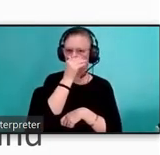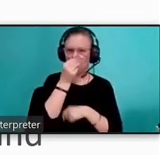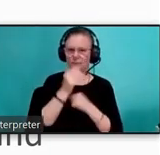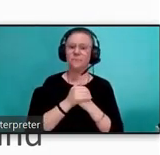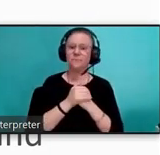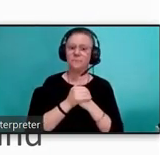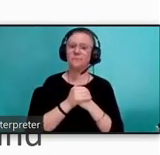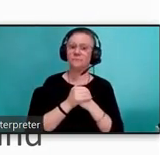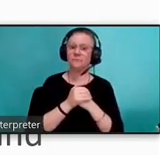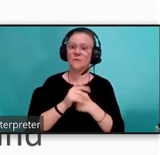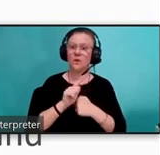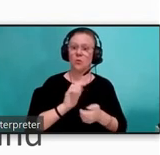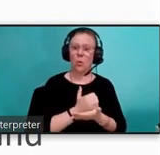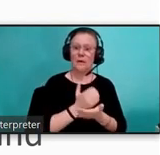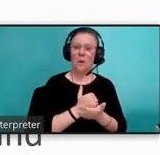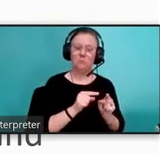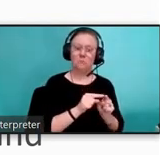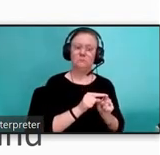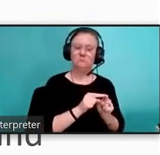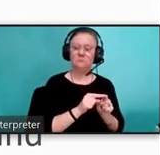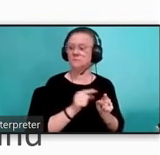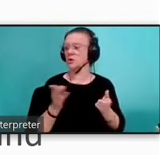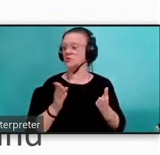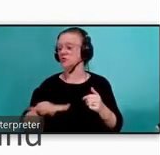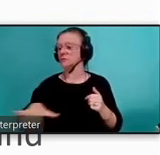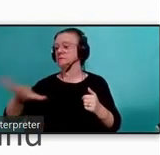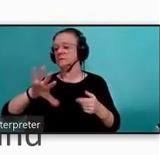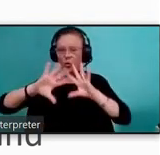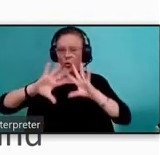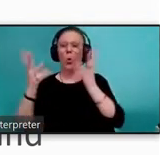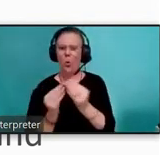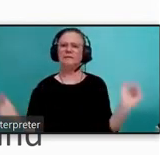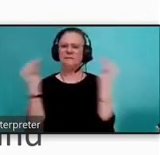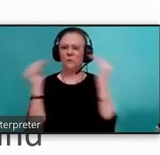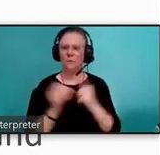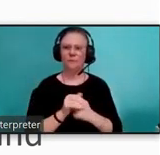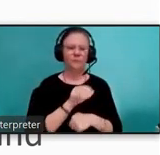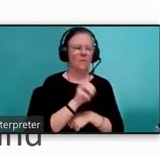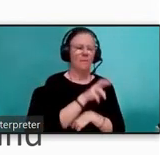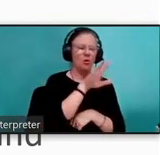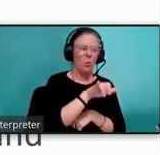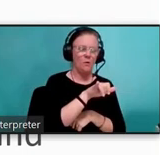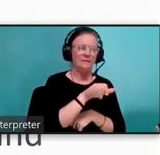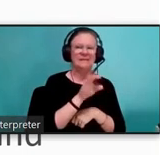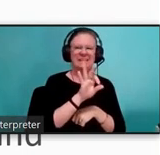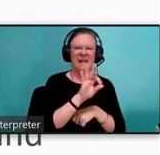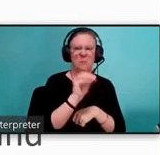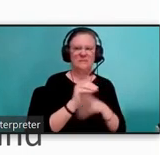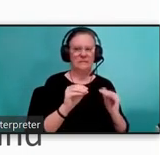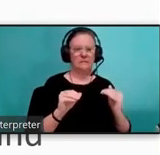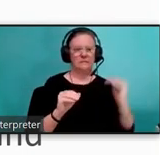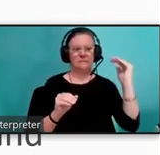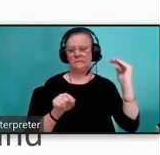The low income rate is nearly equal to that of the service area as a whole, and the minority rate is about 9% above the service area